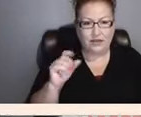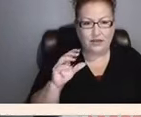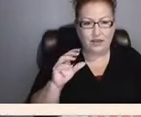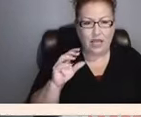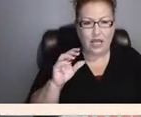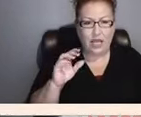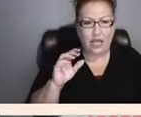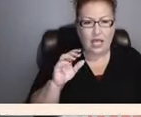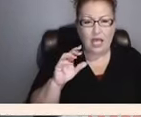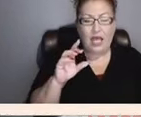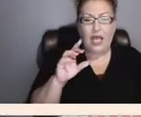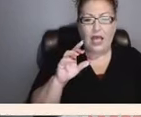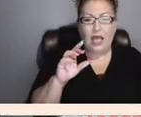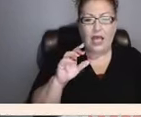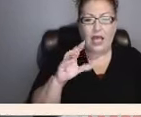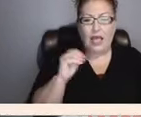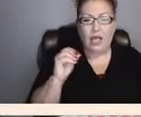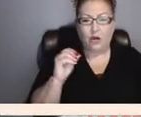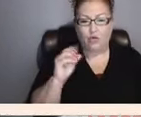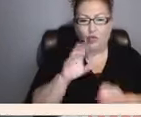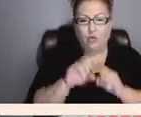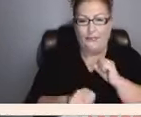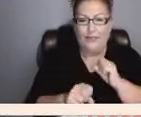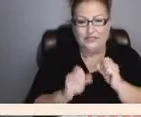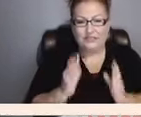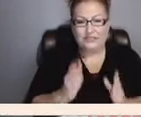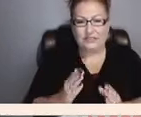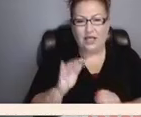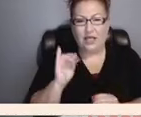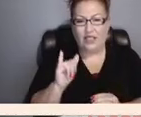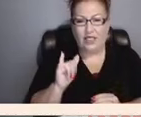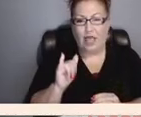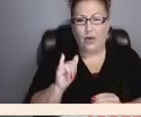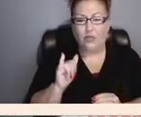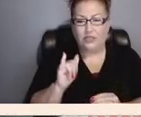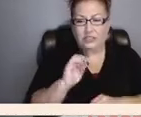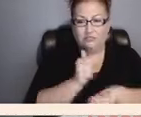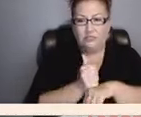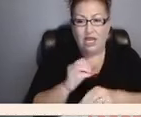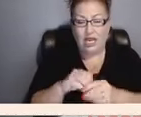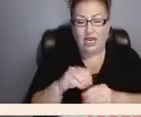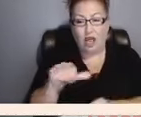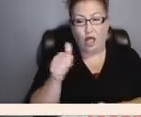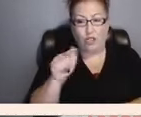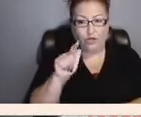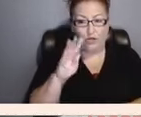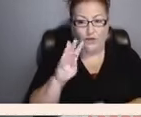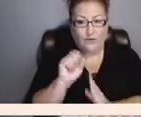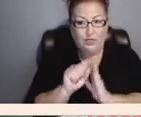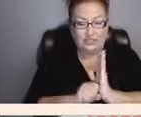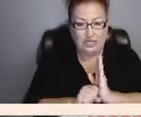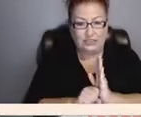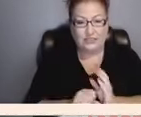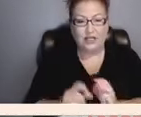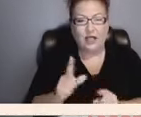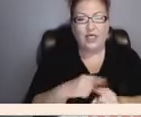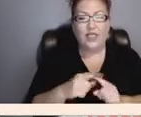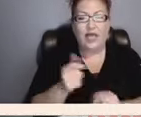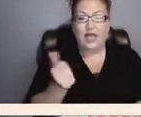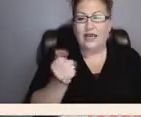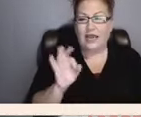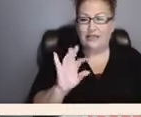spread because it was enacted in 24 other states. Then we get to 1917,